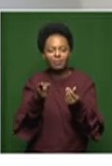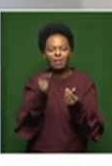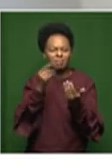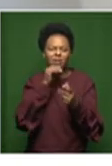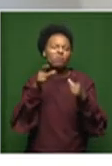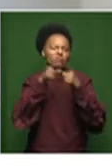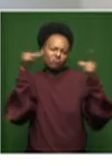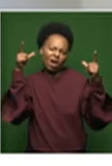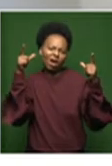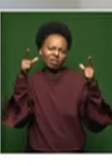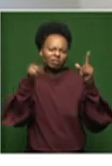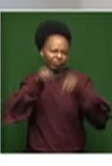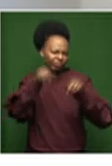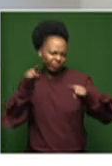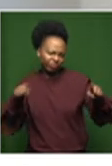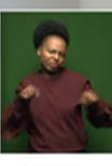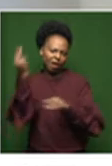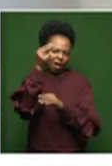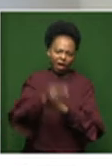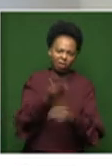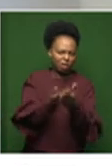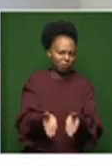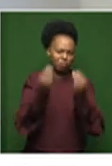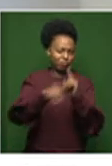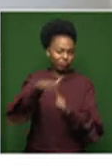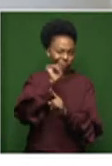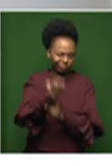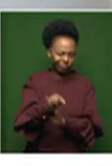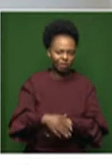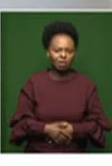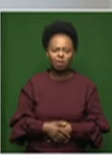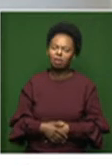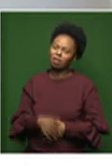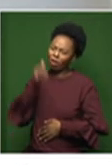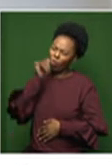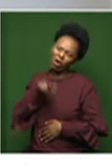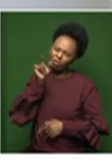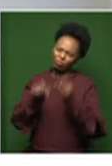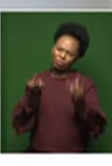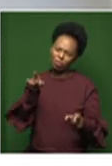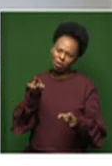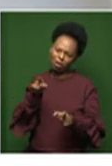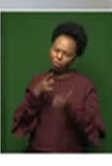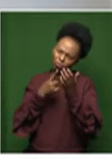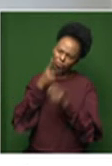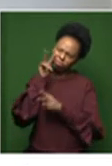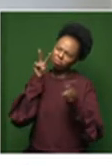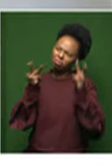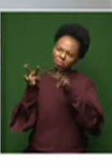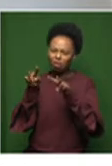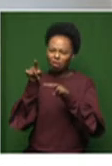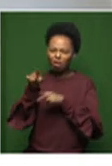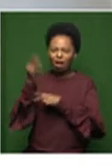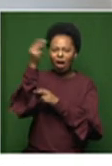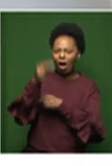array of art that you'll find. And when people review this artwork, what do you want them to experience